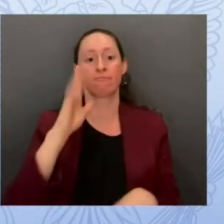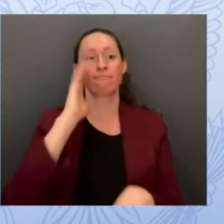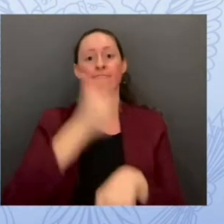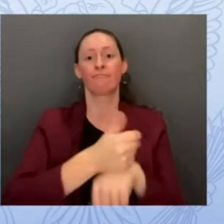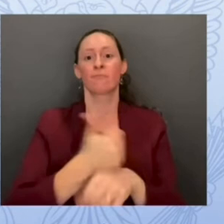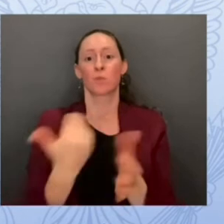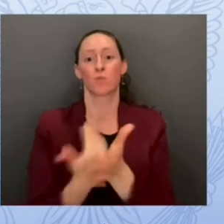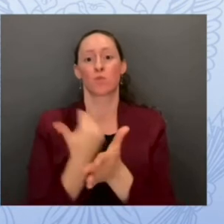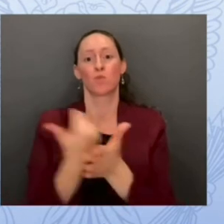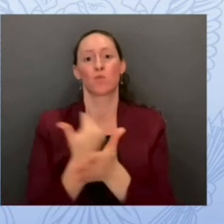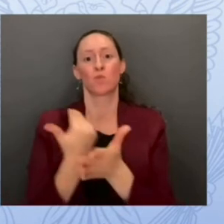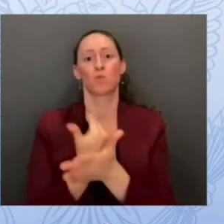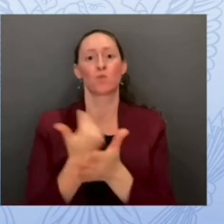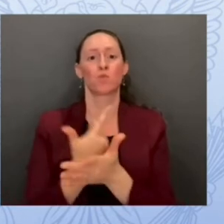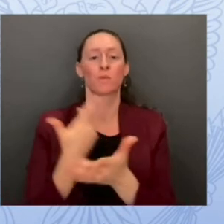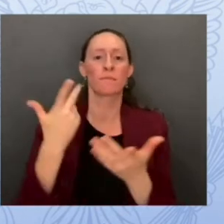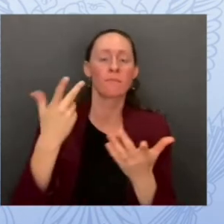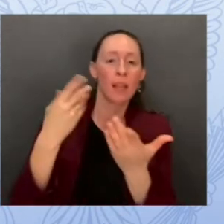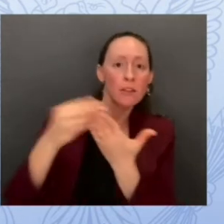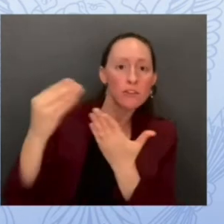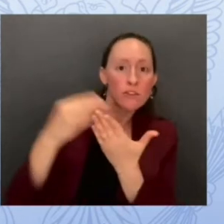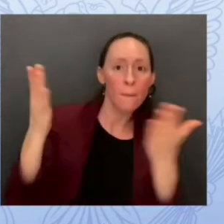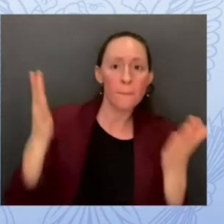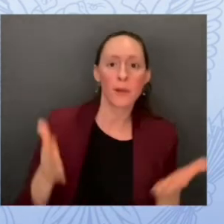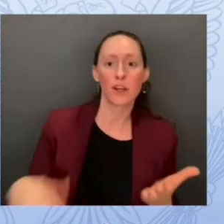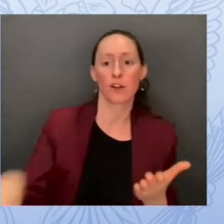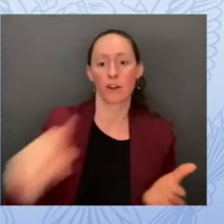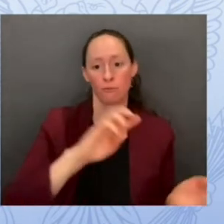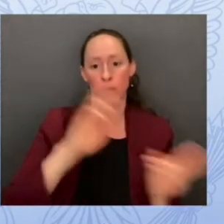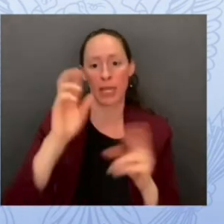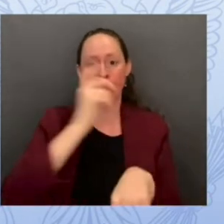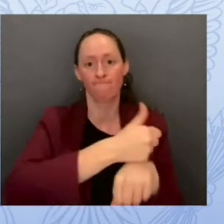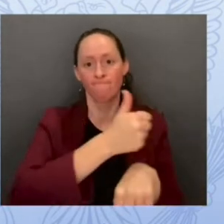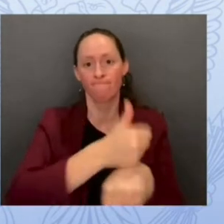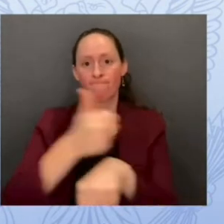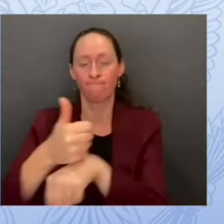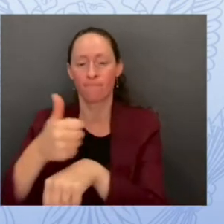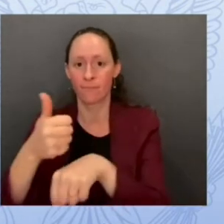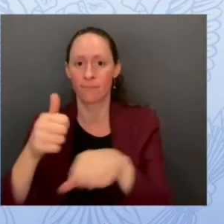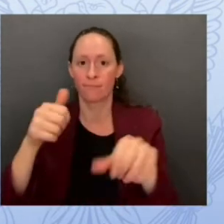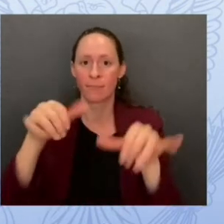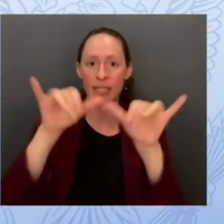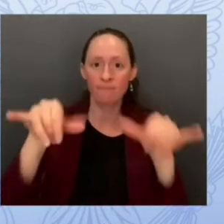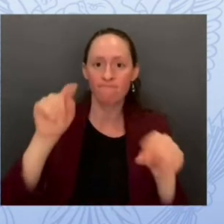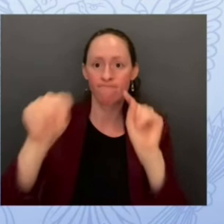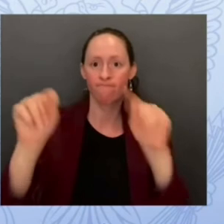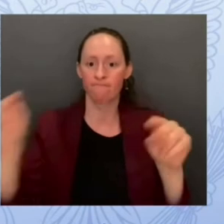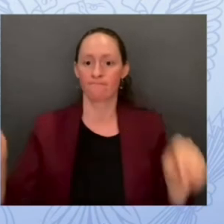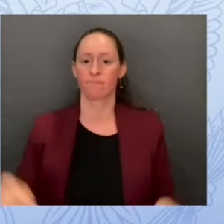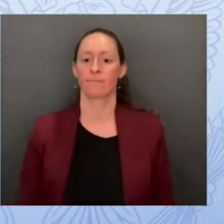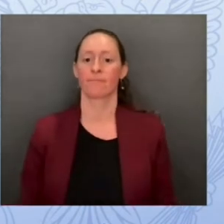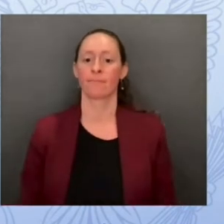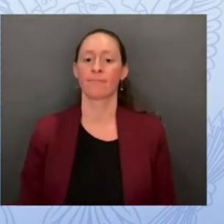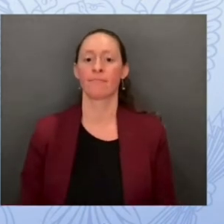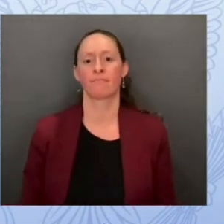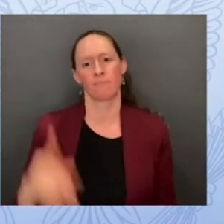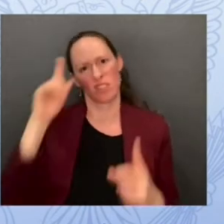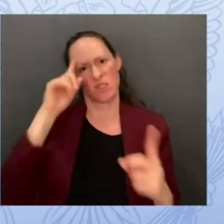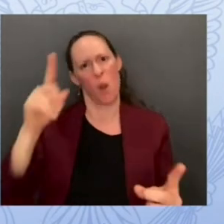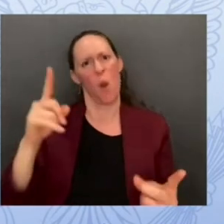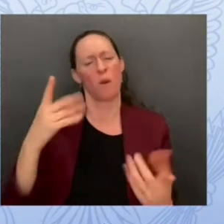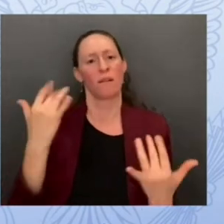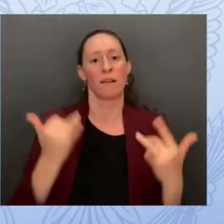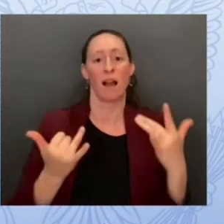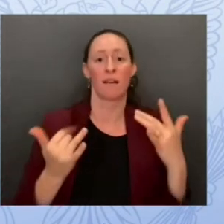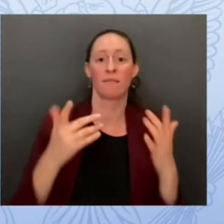upskilling and rescaling of k-12 resources is so important giving them the tools necessary we're excited to provide